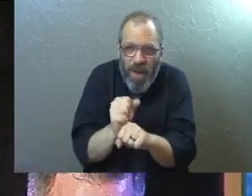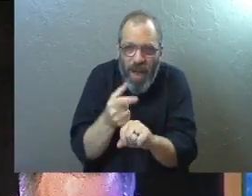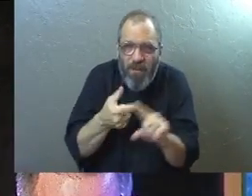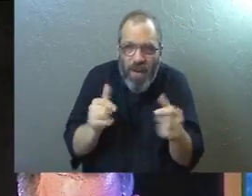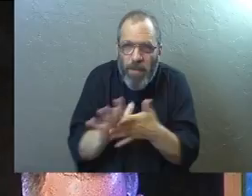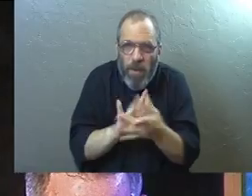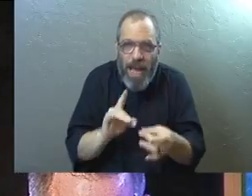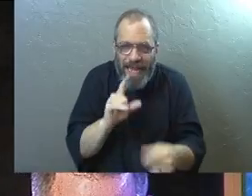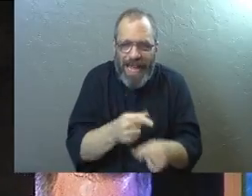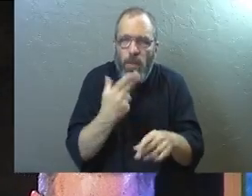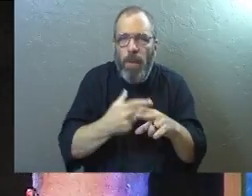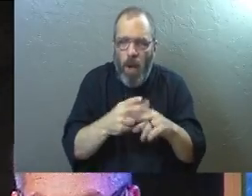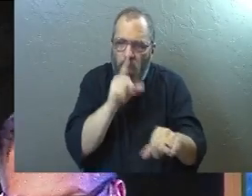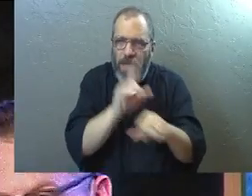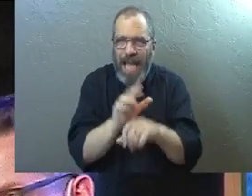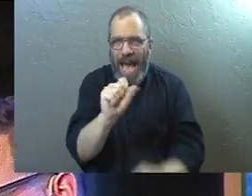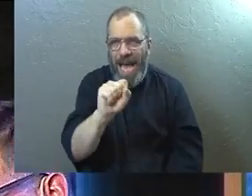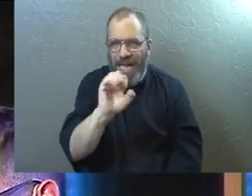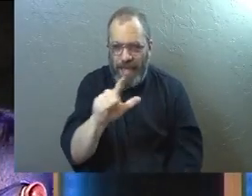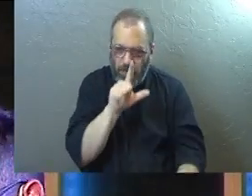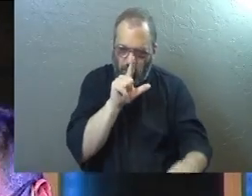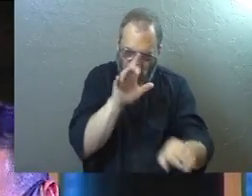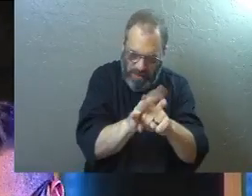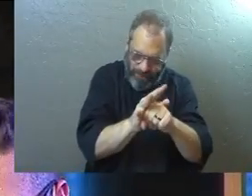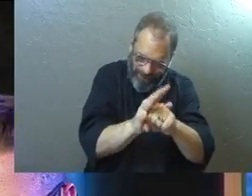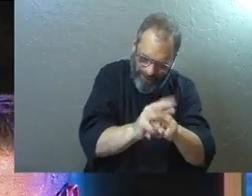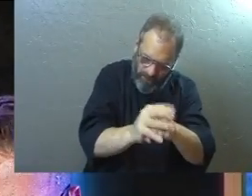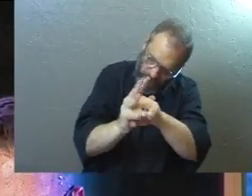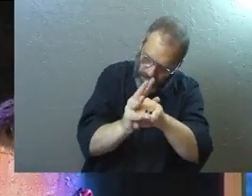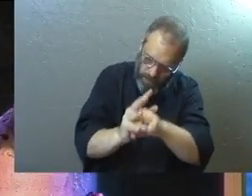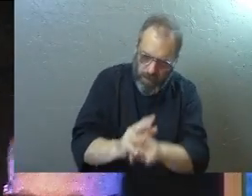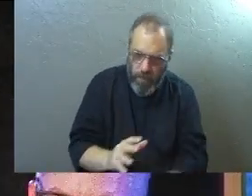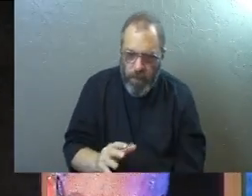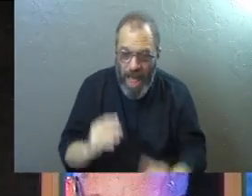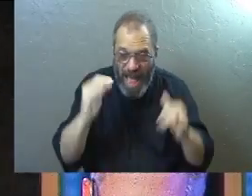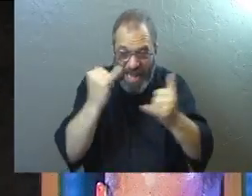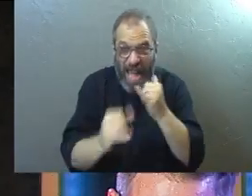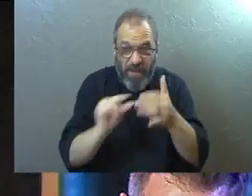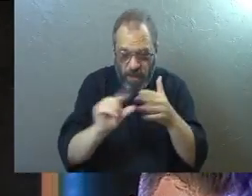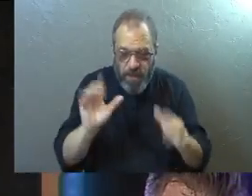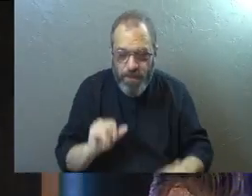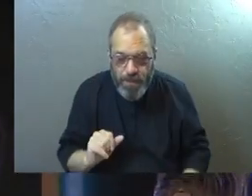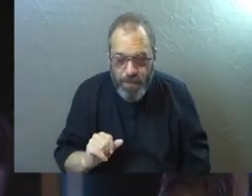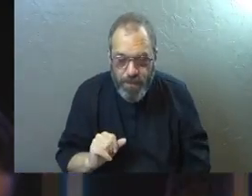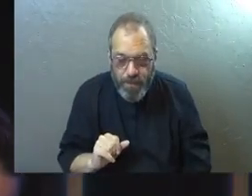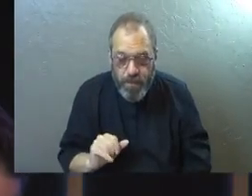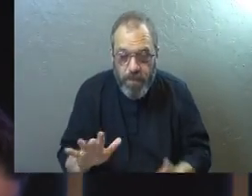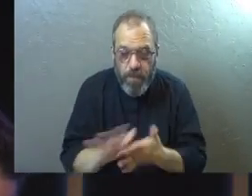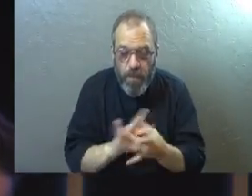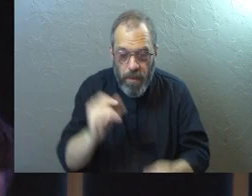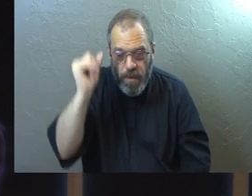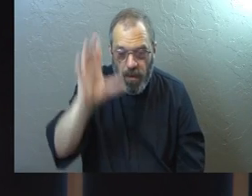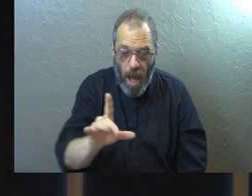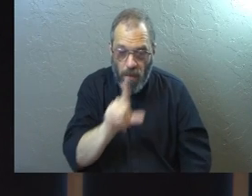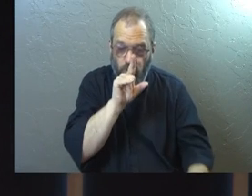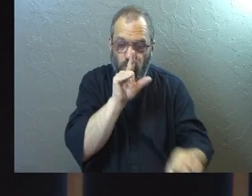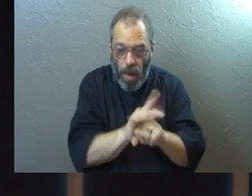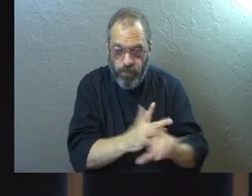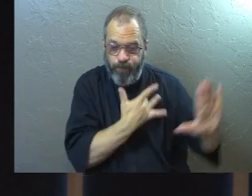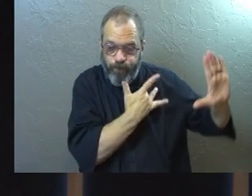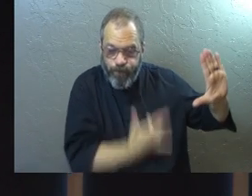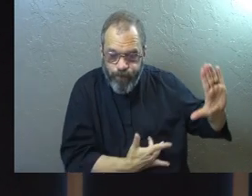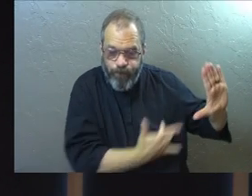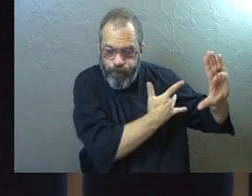that is the seal. Now here's where it gets really fun. Next verse. Last verse we're going to do today. The Spirit is God's guarantee